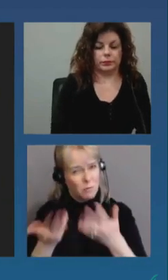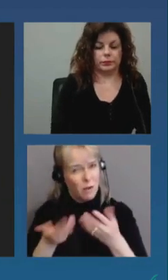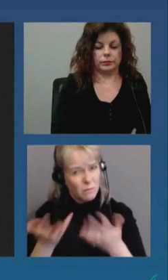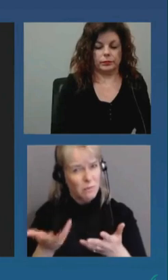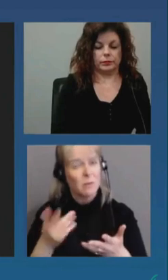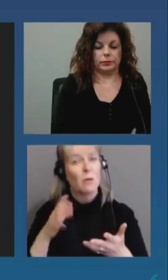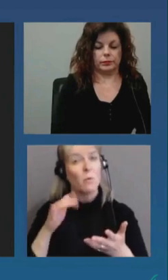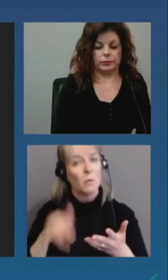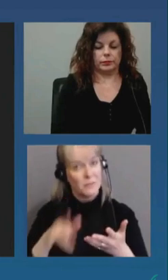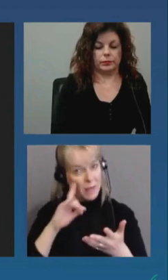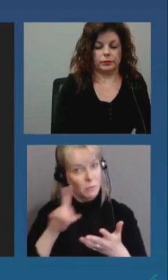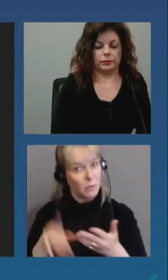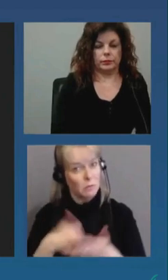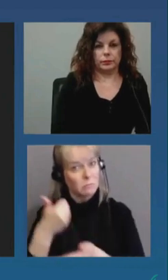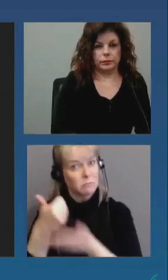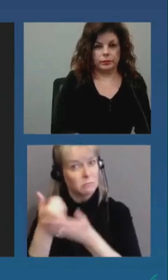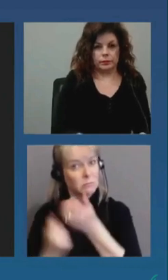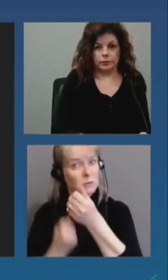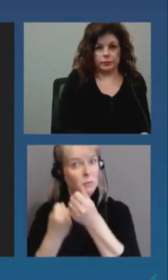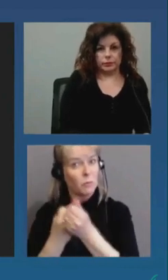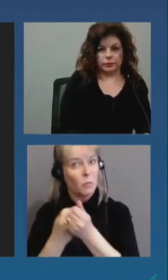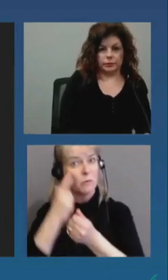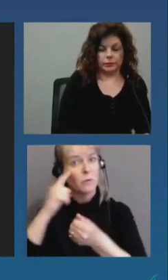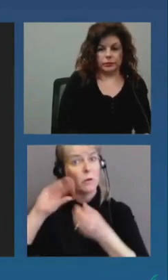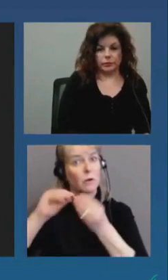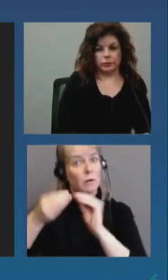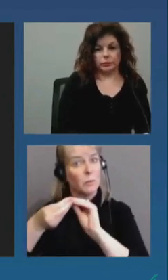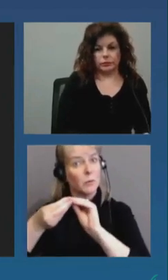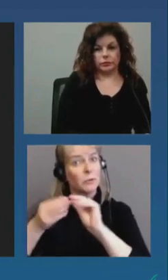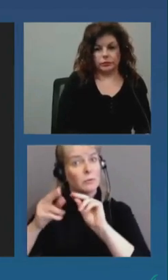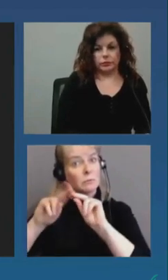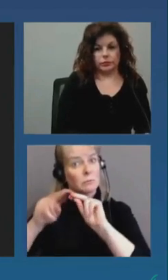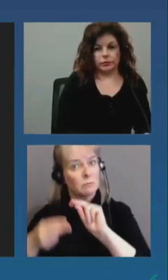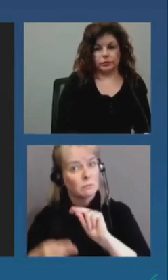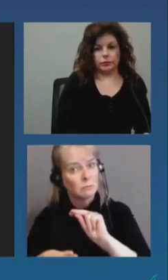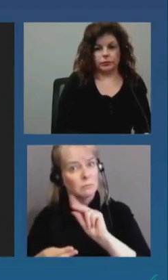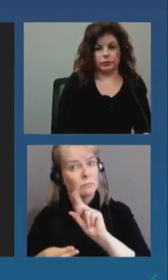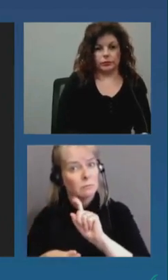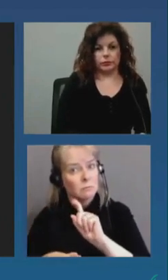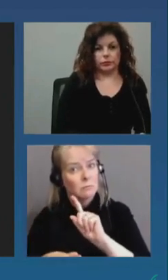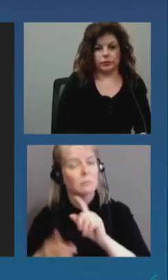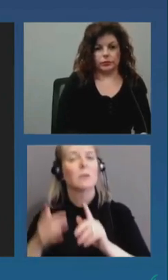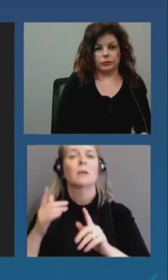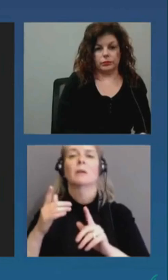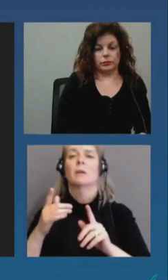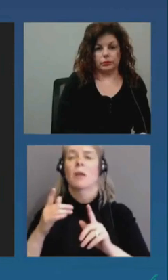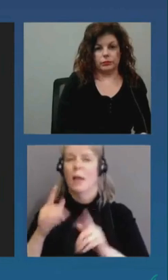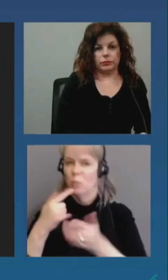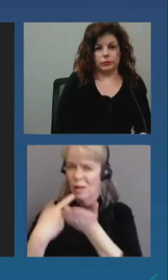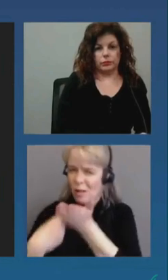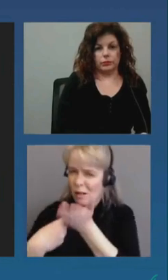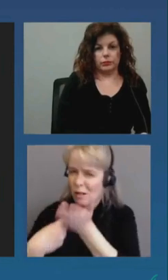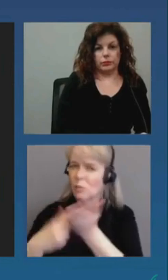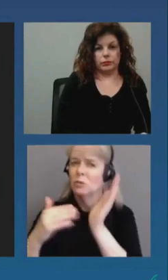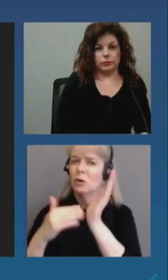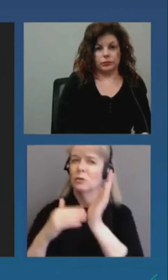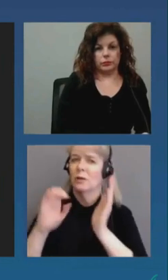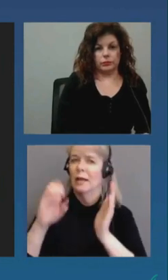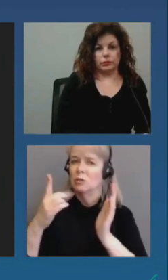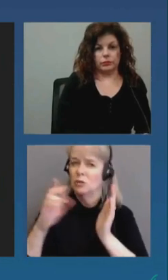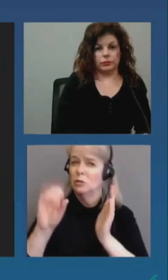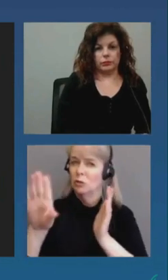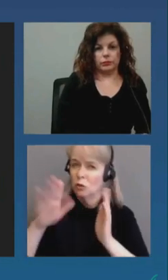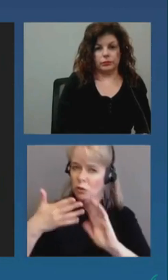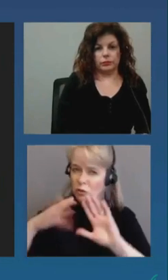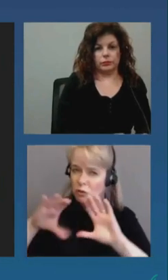to work in support of Dr. Etches and the Ottawa Public Health team to make sure those evaluations are consistent, coordinated, and well-communicated.